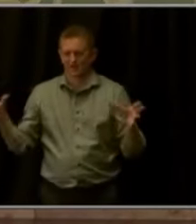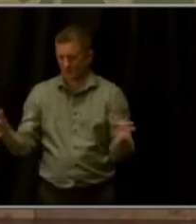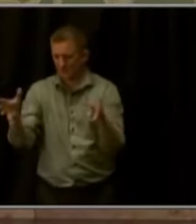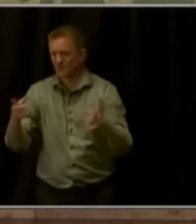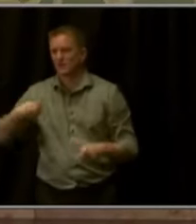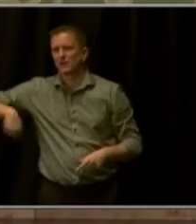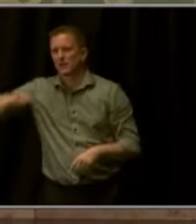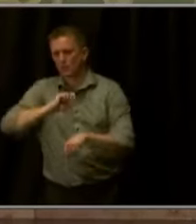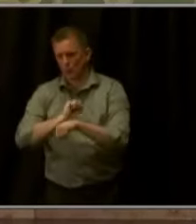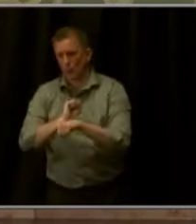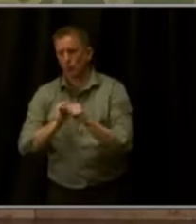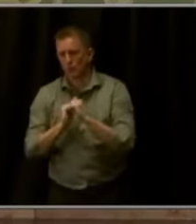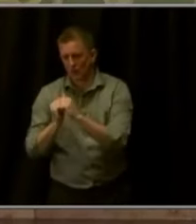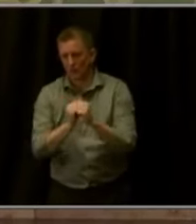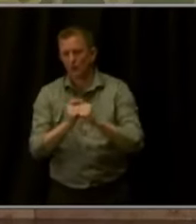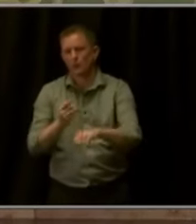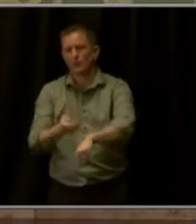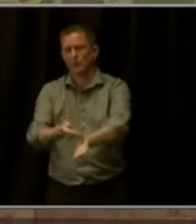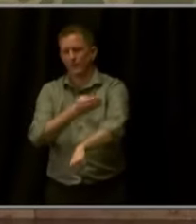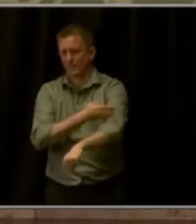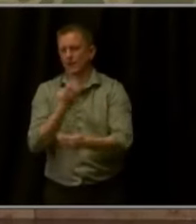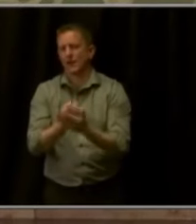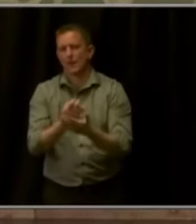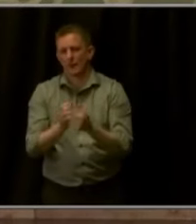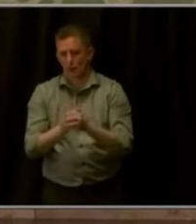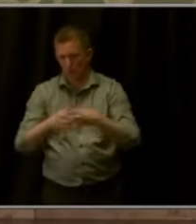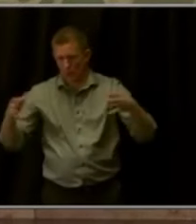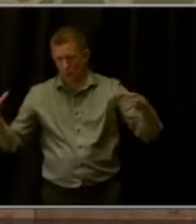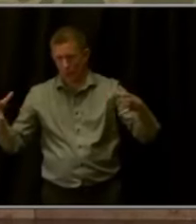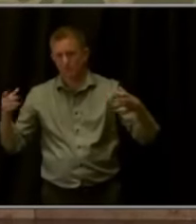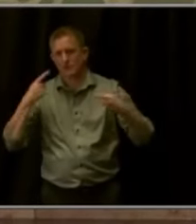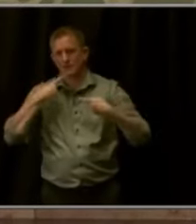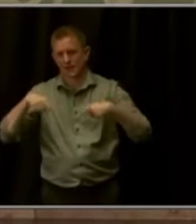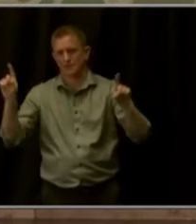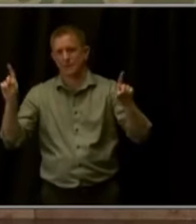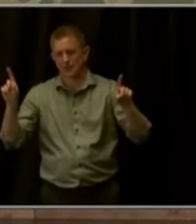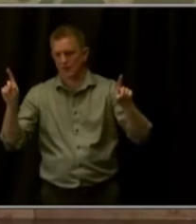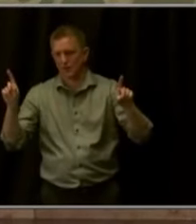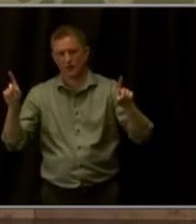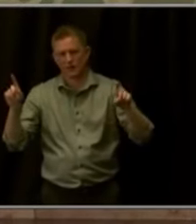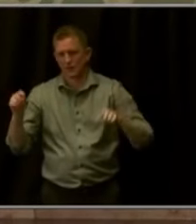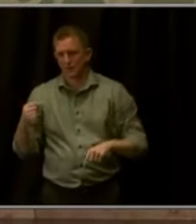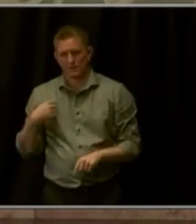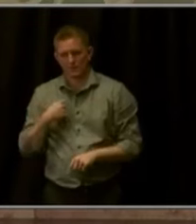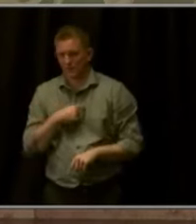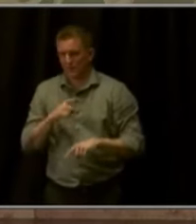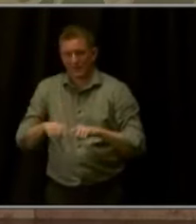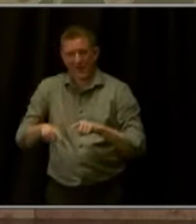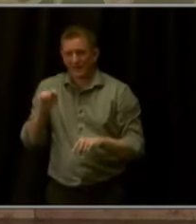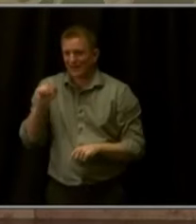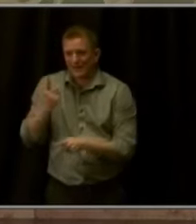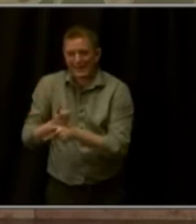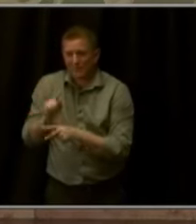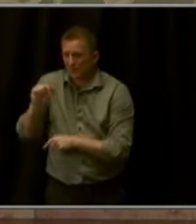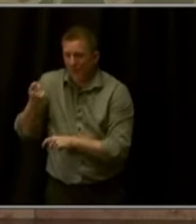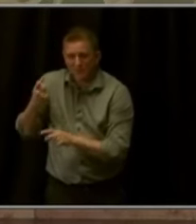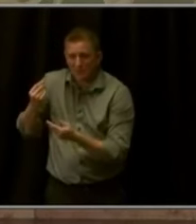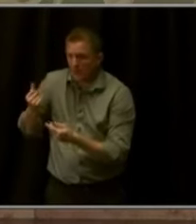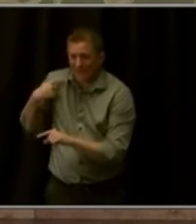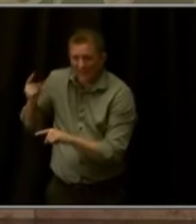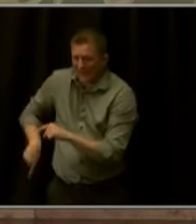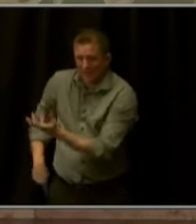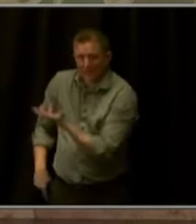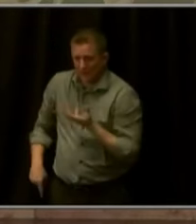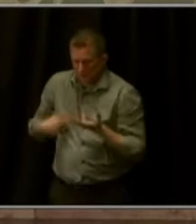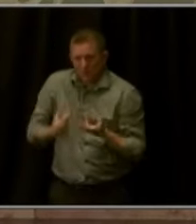growth and success by not taking taxes that we can't keep anyway, and instead working on a bold and balanced and progressive package,